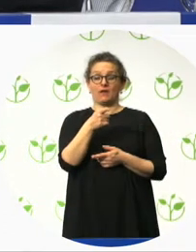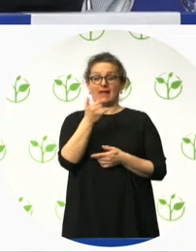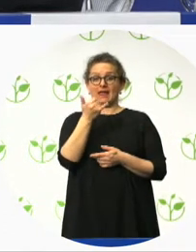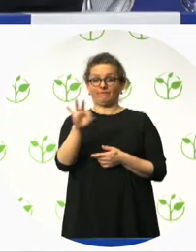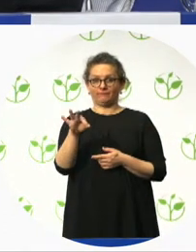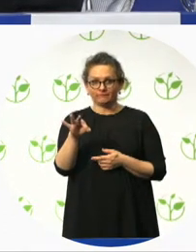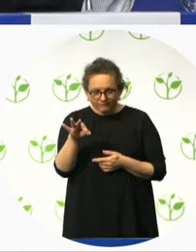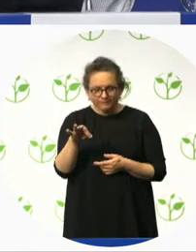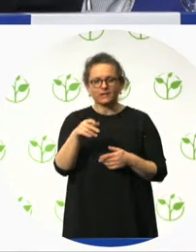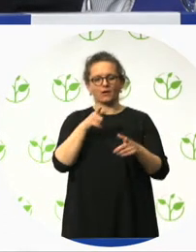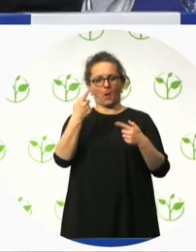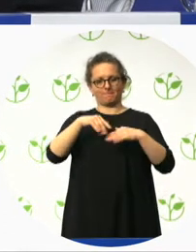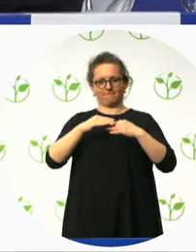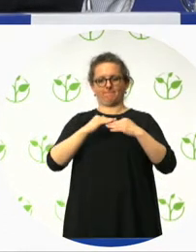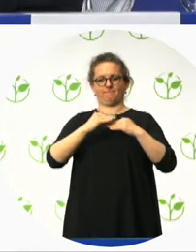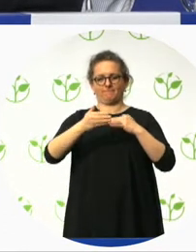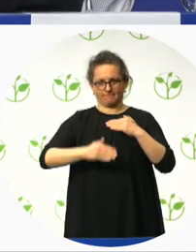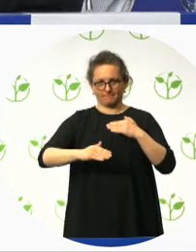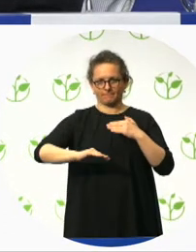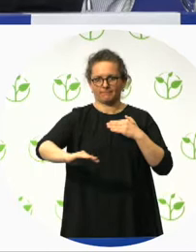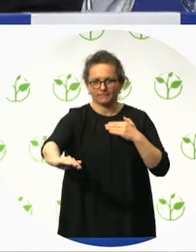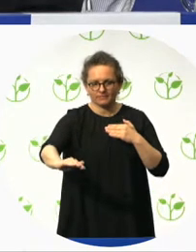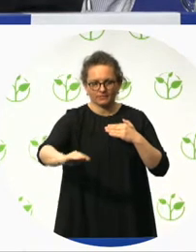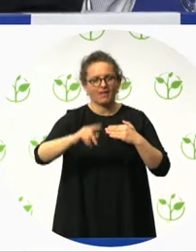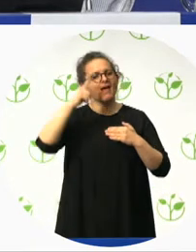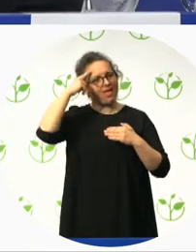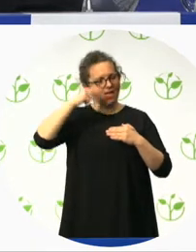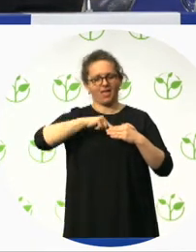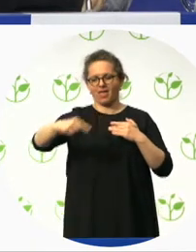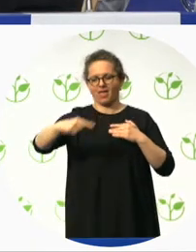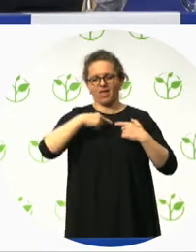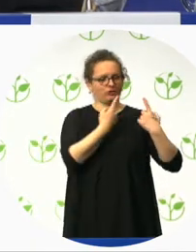designed it specifically so three people could pass independently.